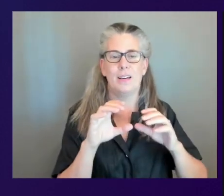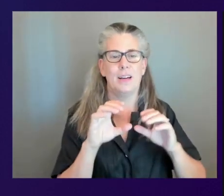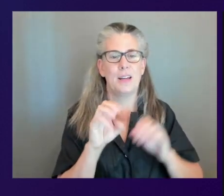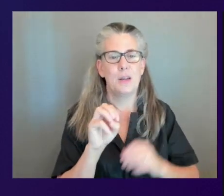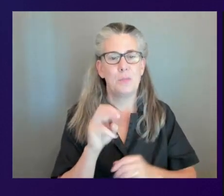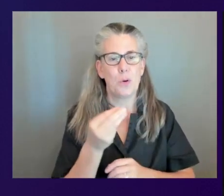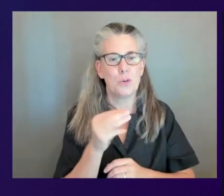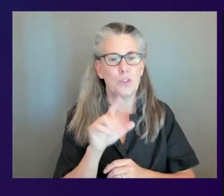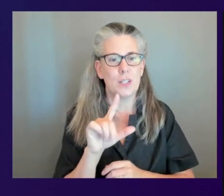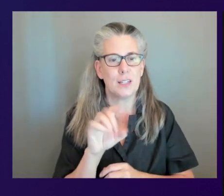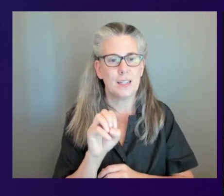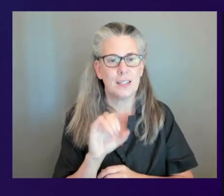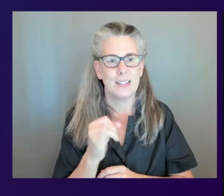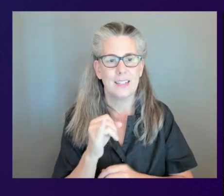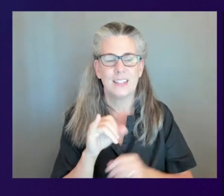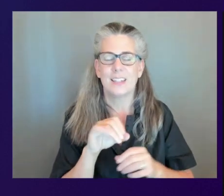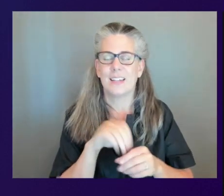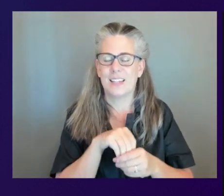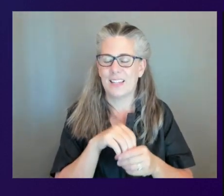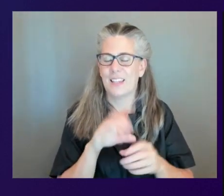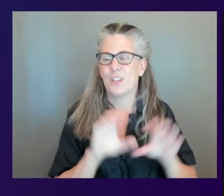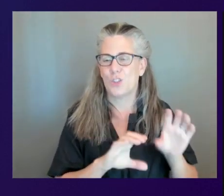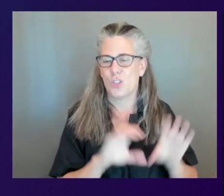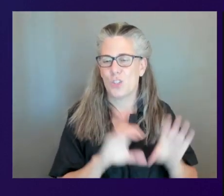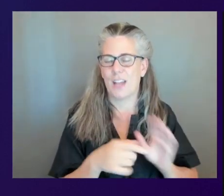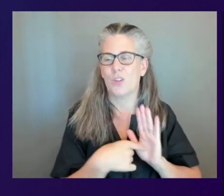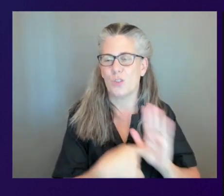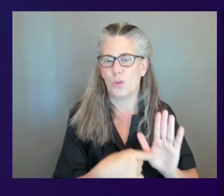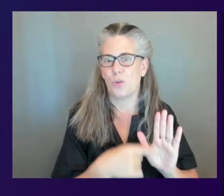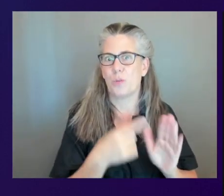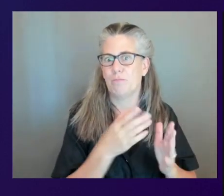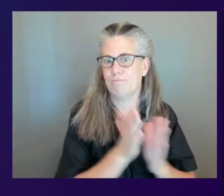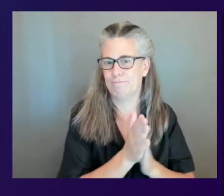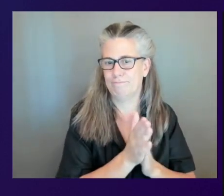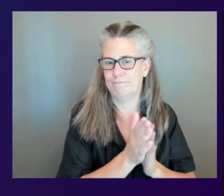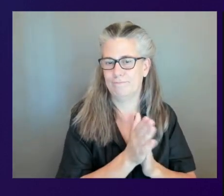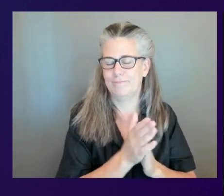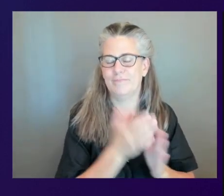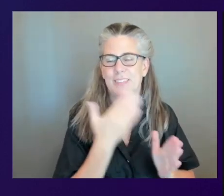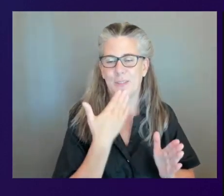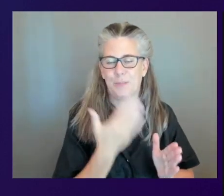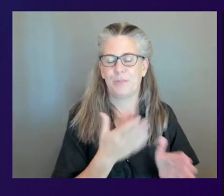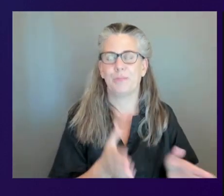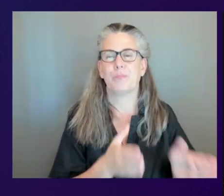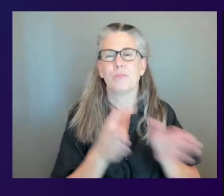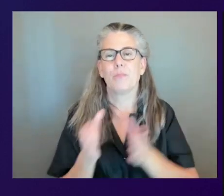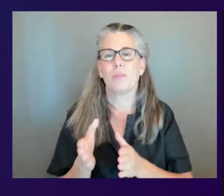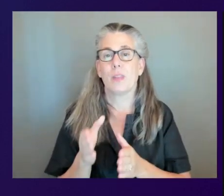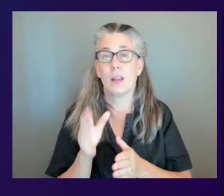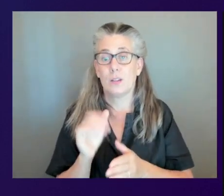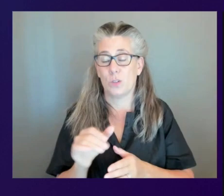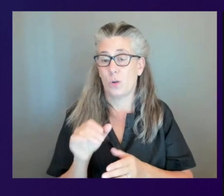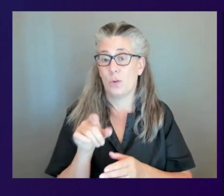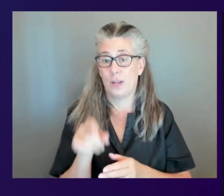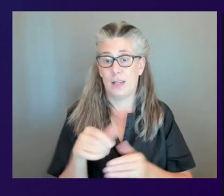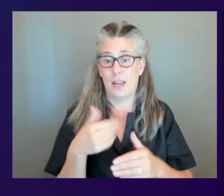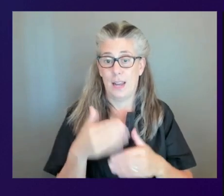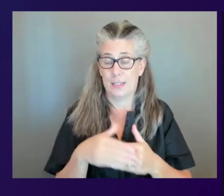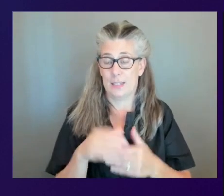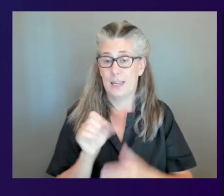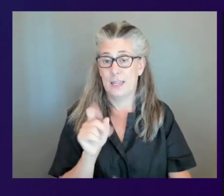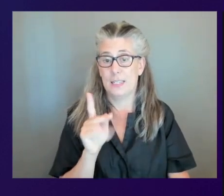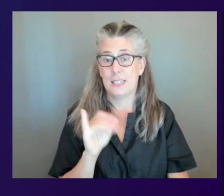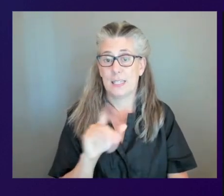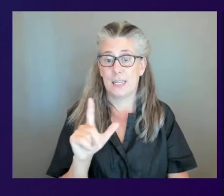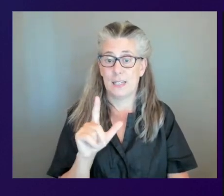that okay so i'm going to pull up this other page here so if you go to uh skill builder dot aws actually you know it'll do you one better